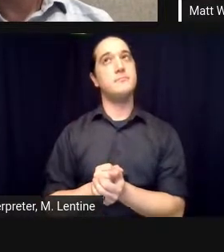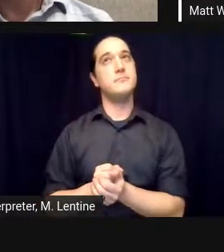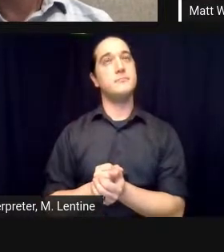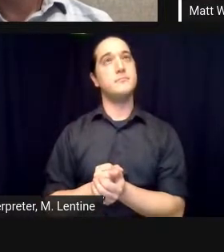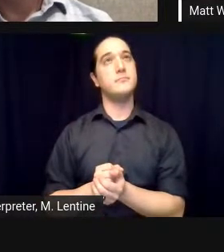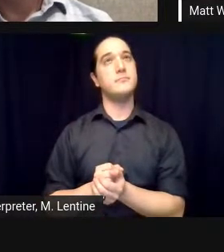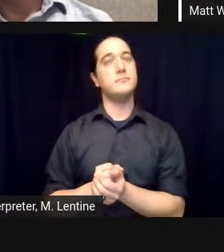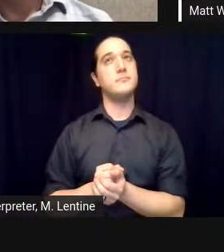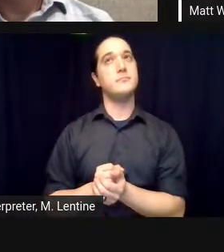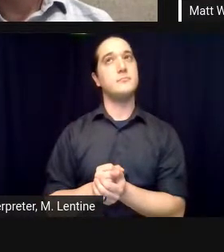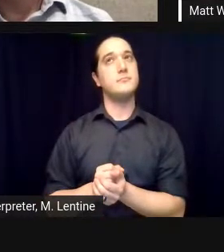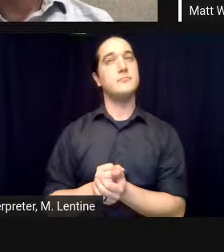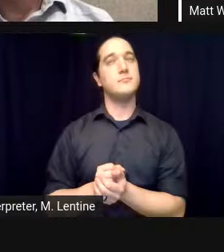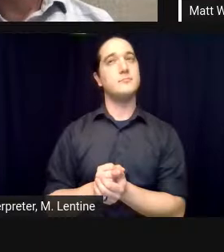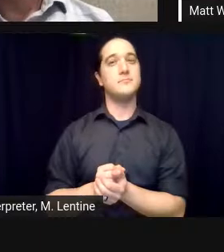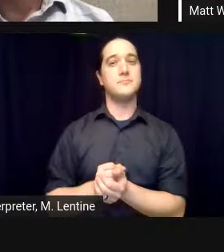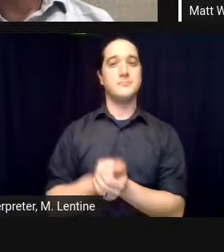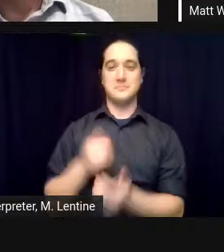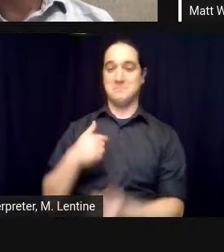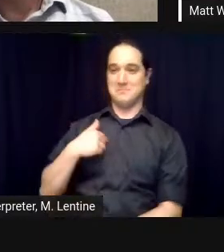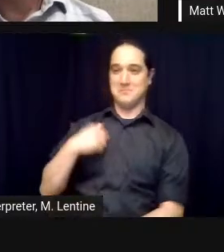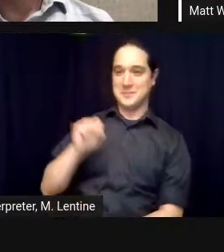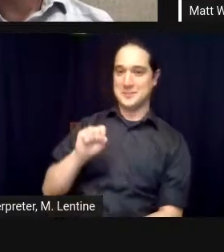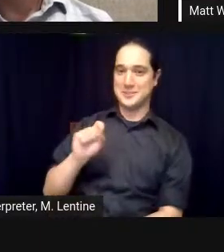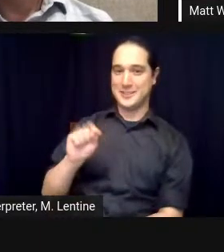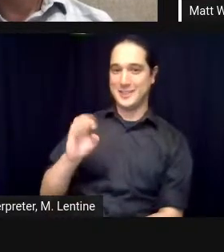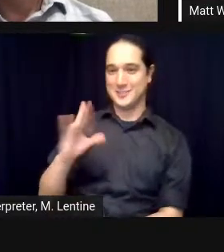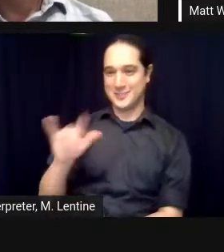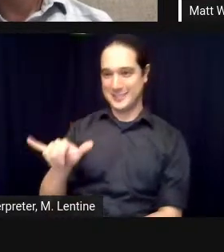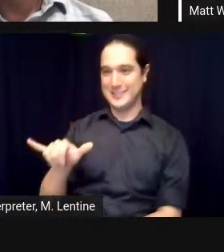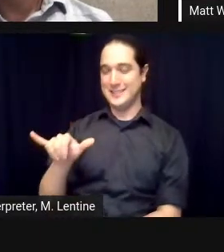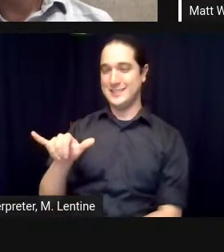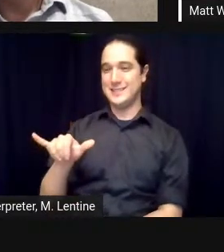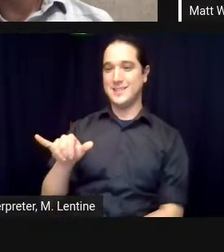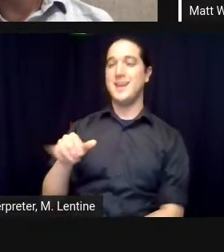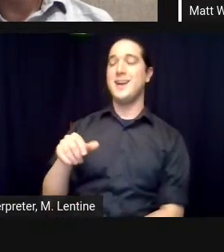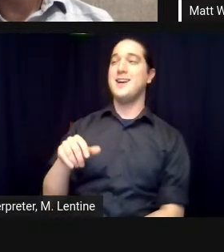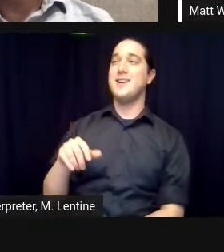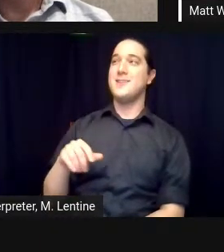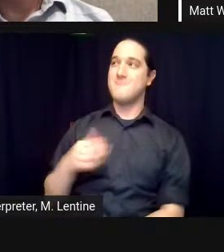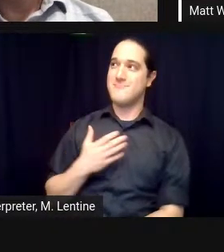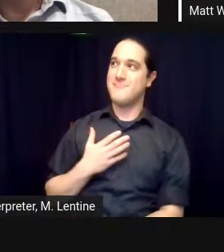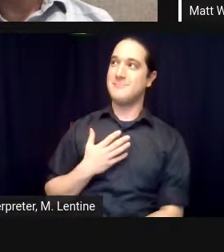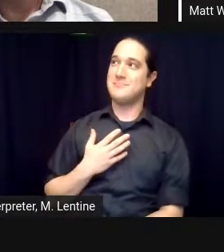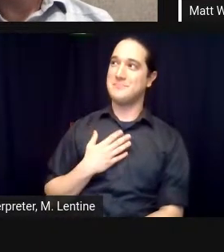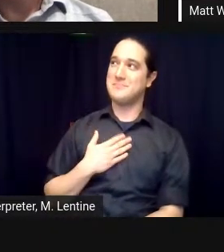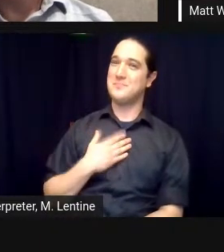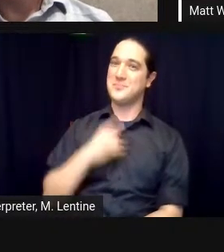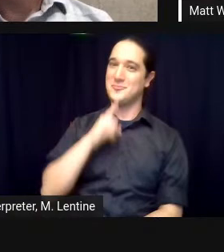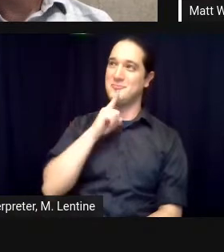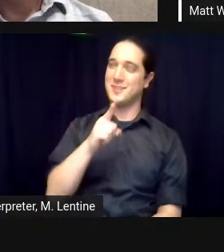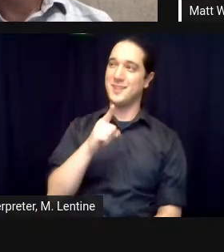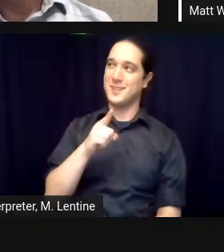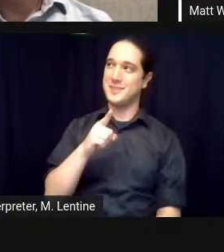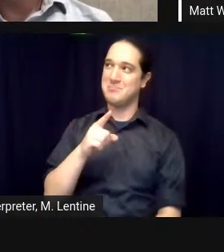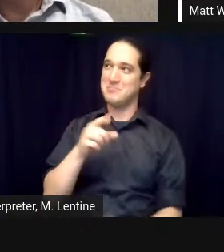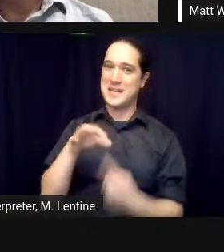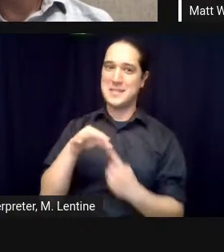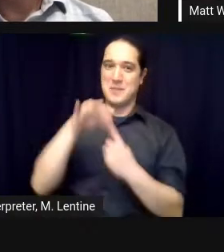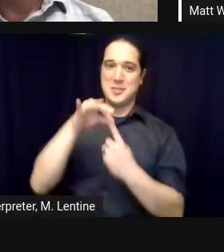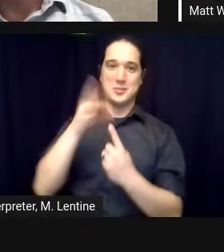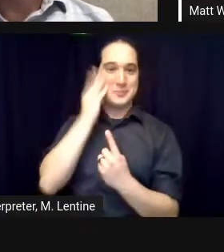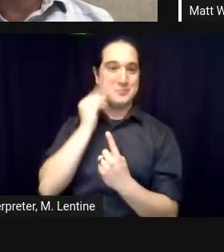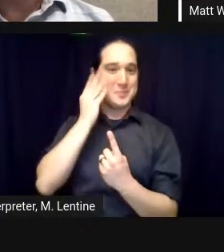moving moving experience for me and and seeing him be able to stand up and answer some questions from the audience was was also incredible